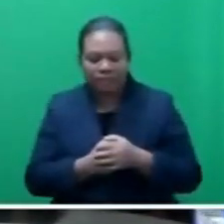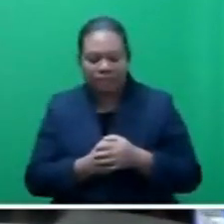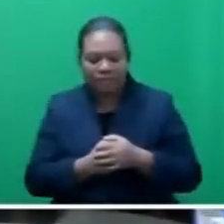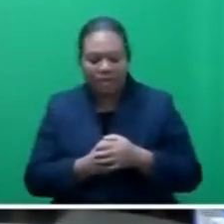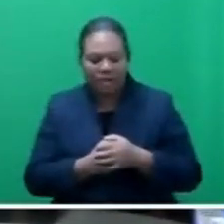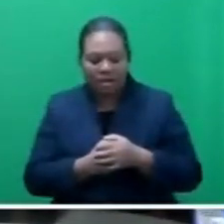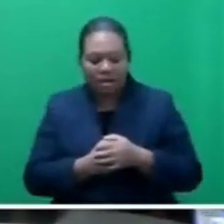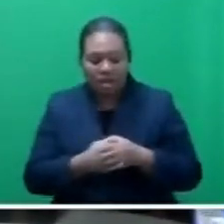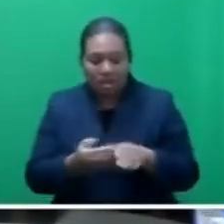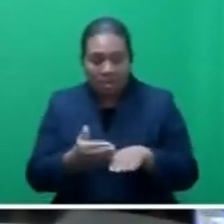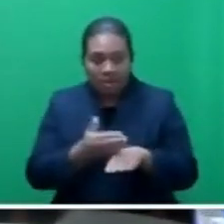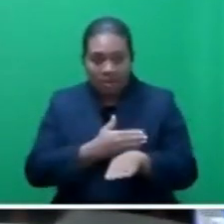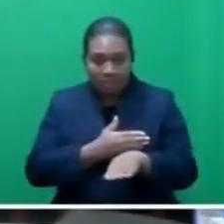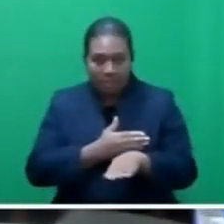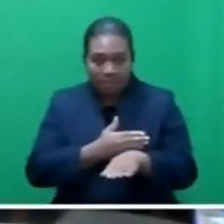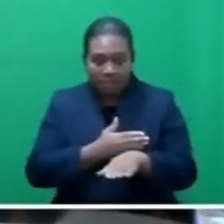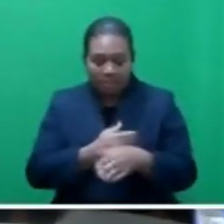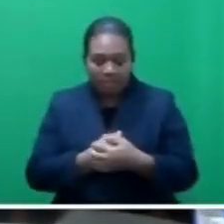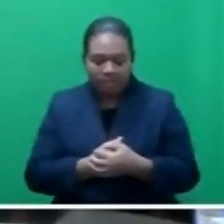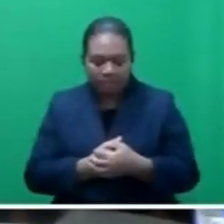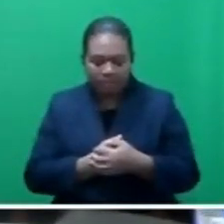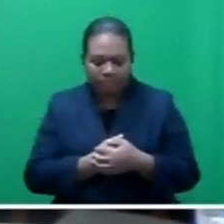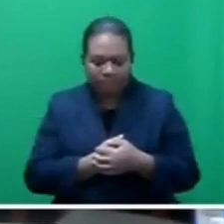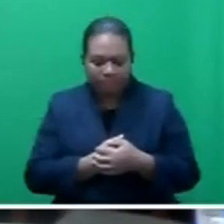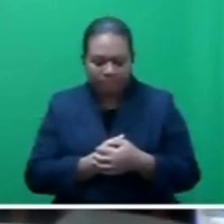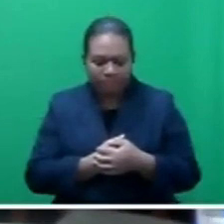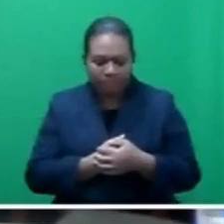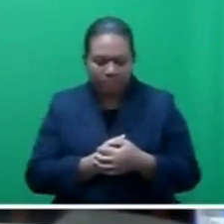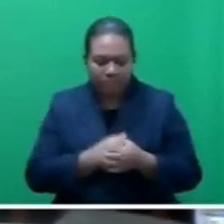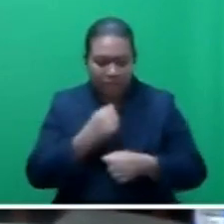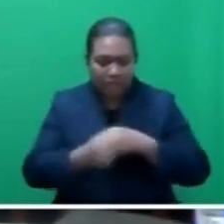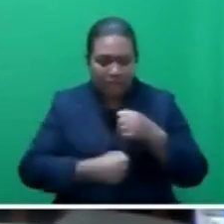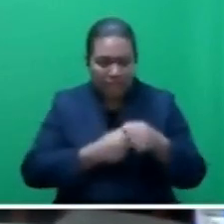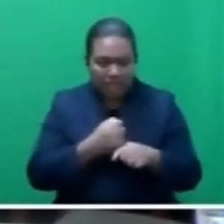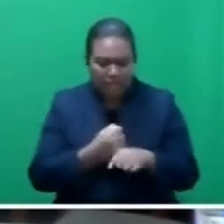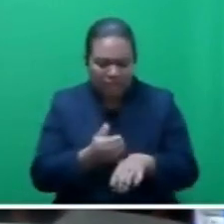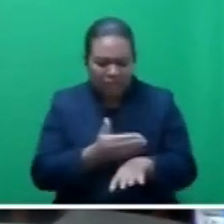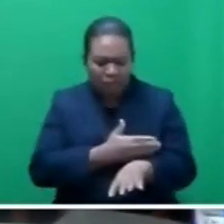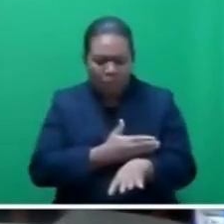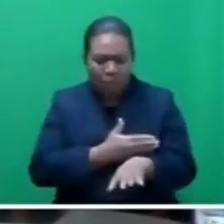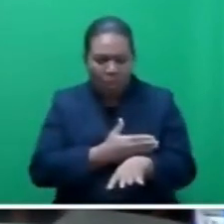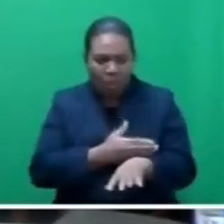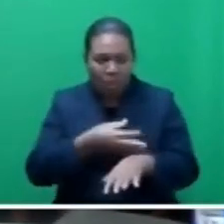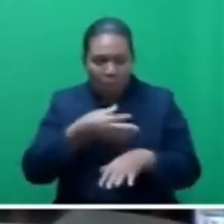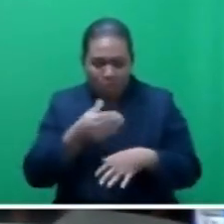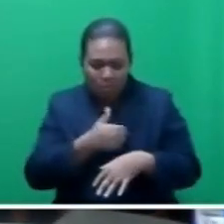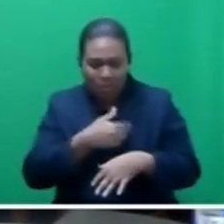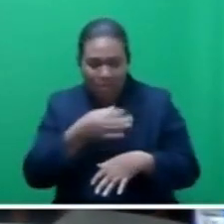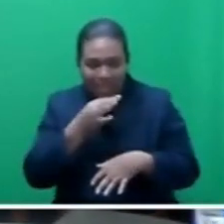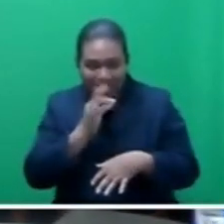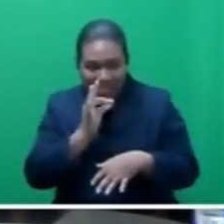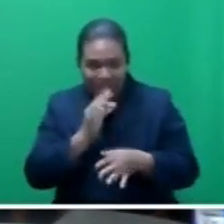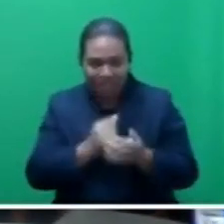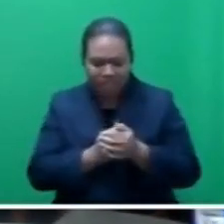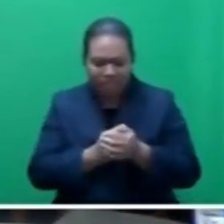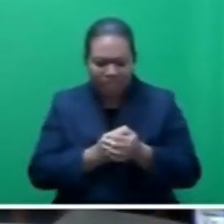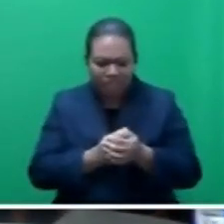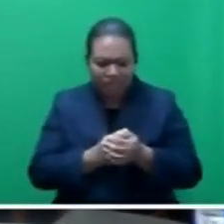Before that, the session prior to the morning tea, I thought we have a stray animal in the parliament.